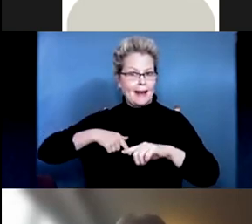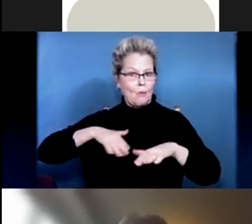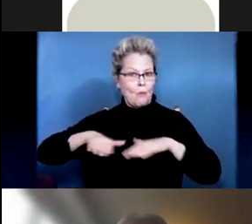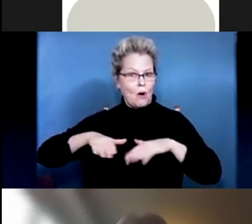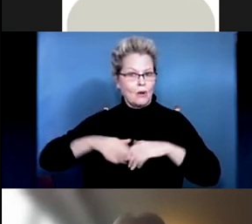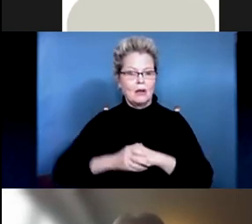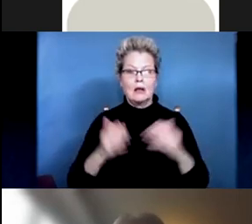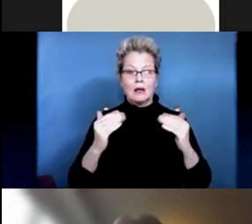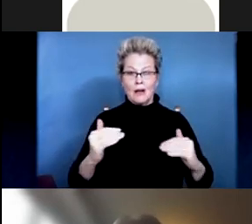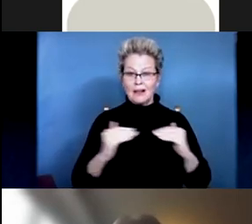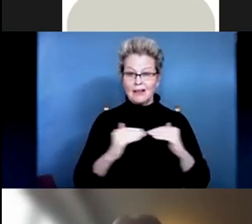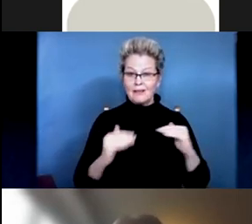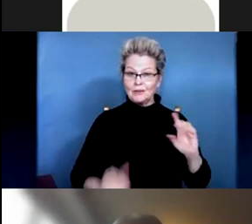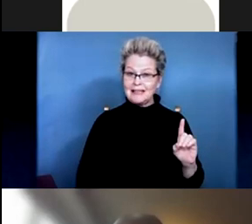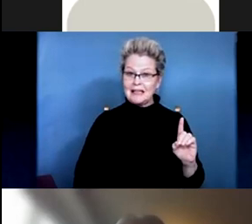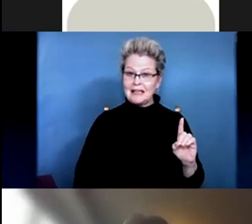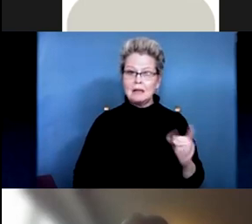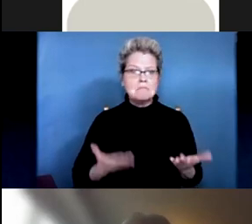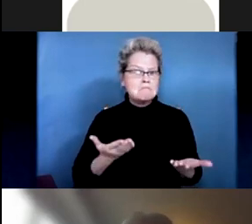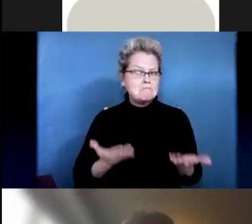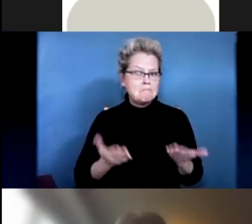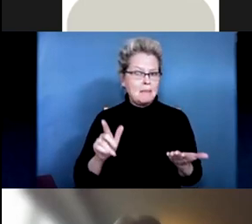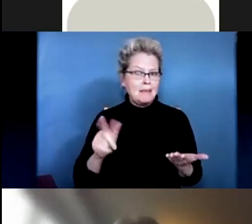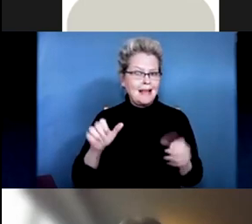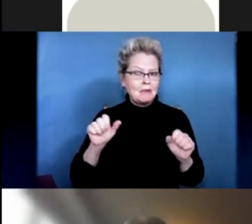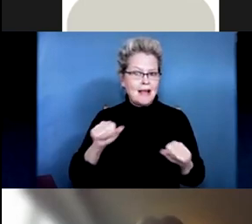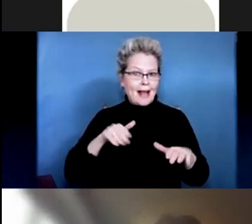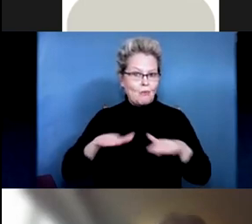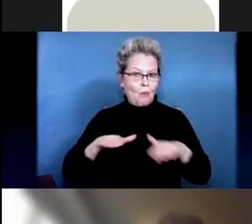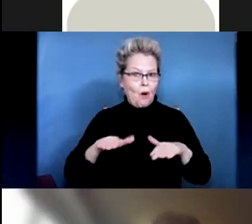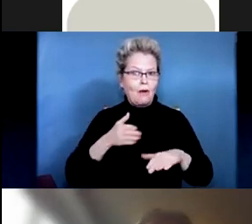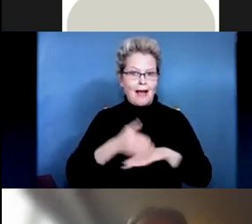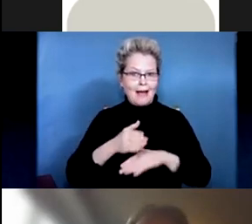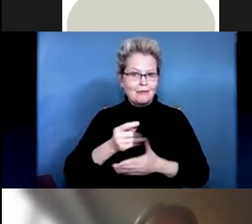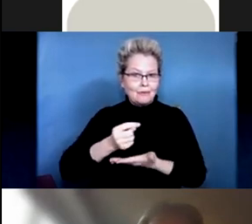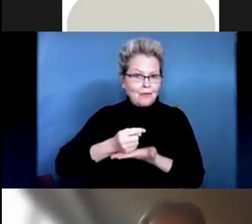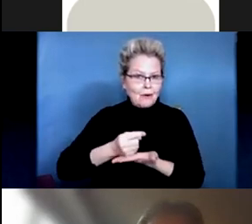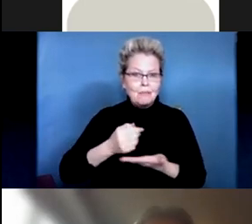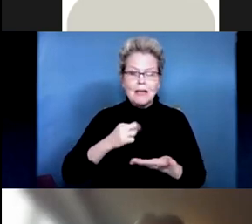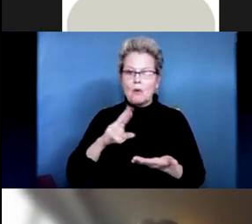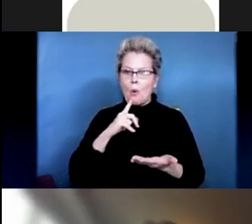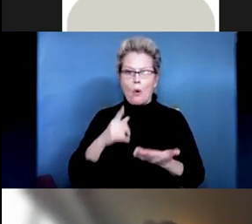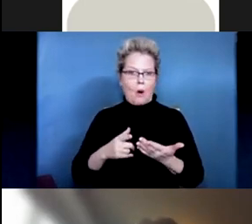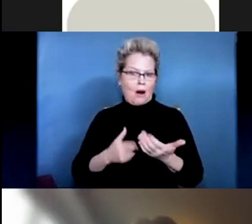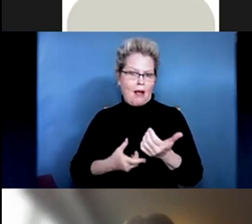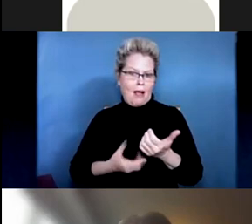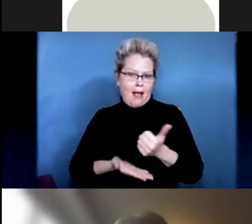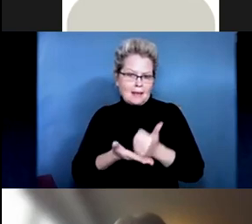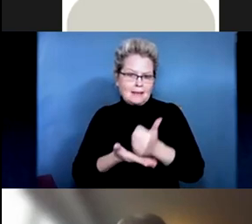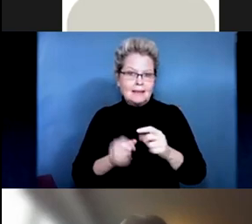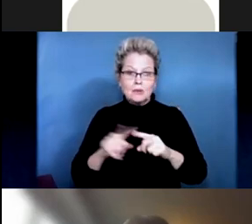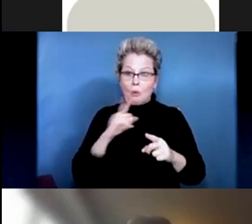may potentially be able to walk, whether it be in therapy with assistance or actually out into the community.